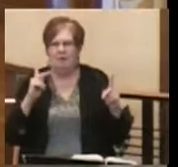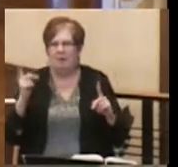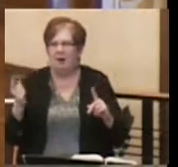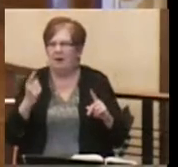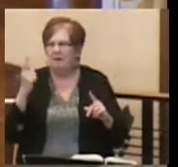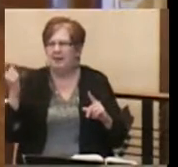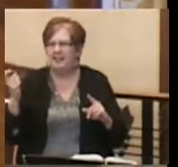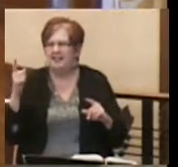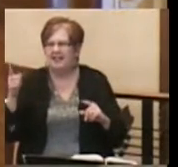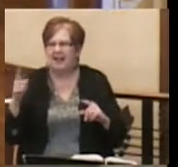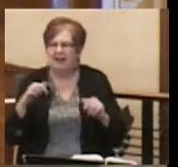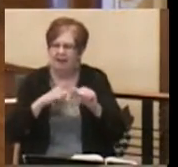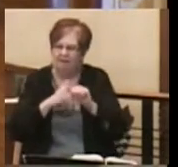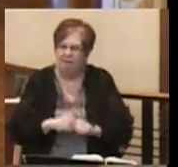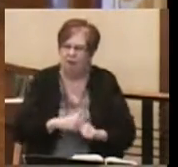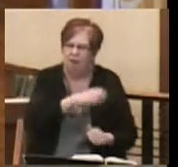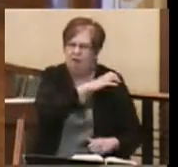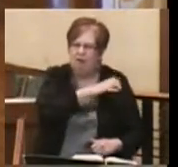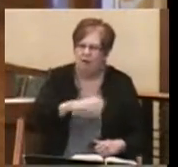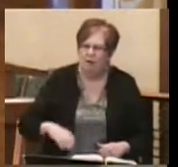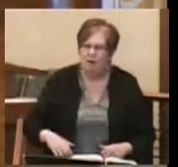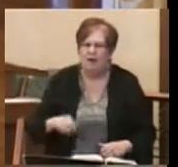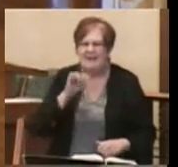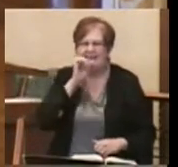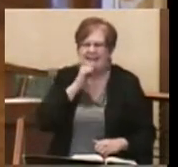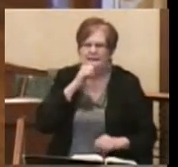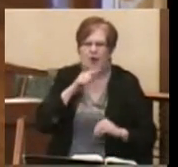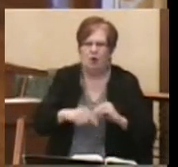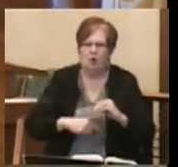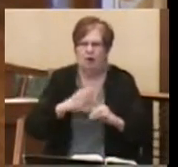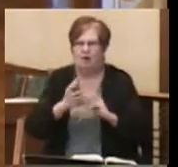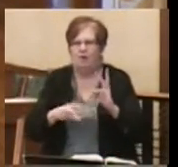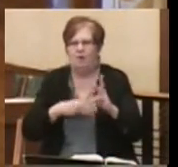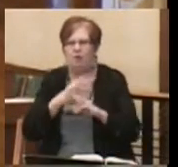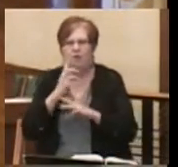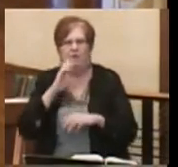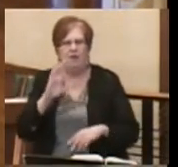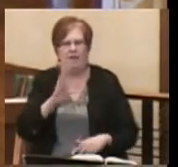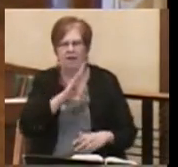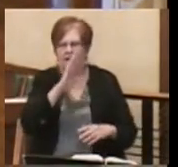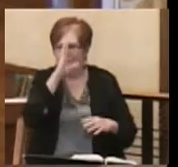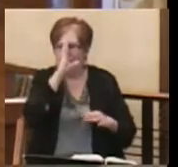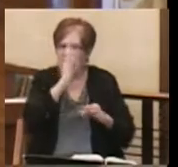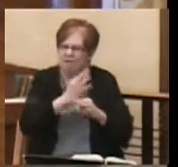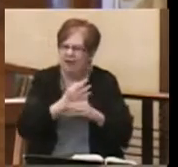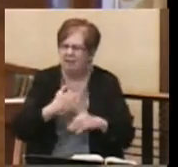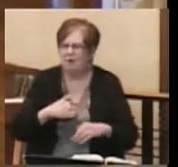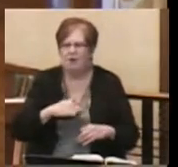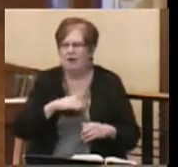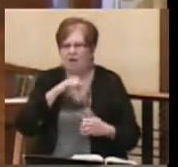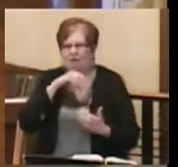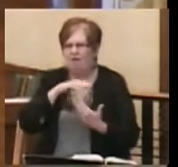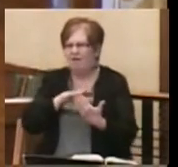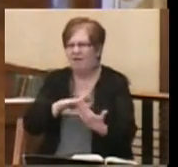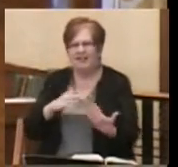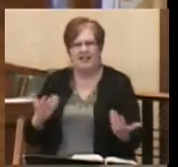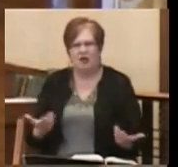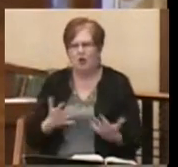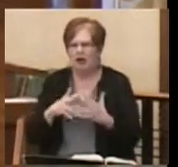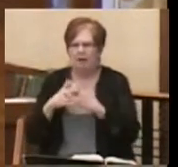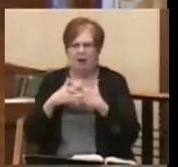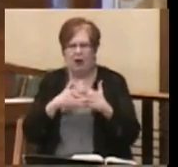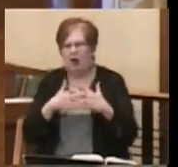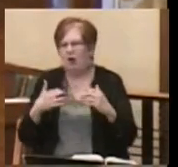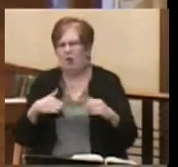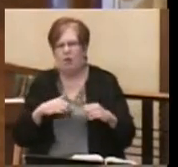because they are Christians who are suffering around the world for their Christian faith. We don't face that problem in America where